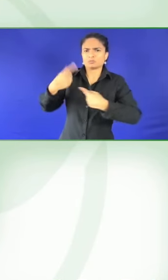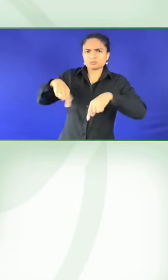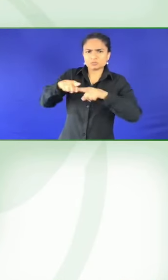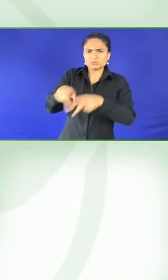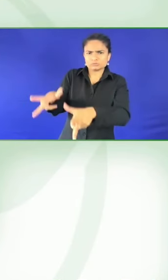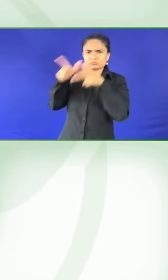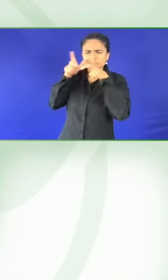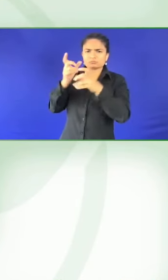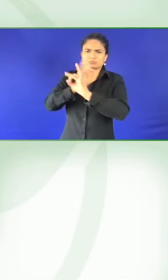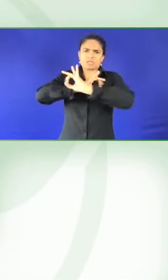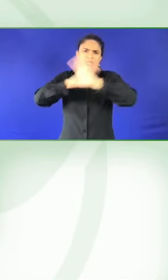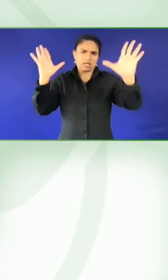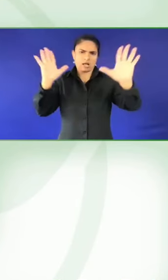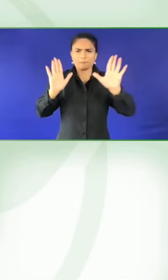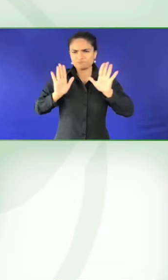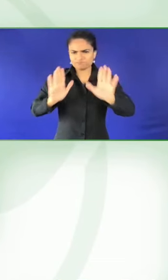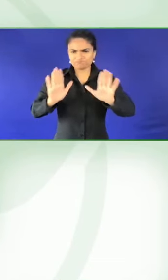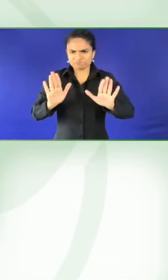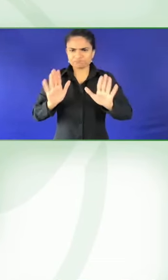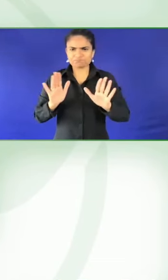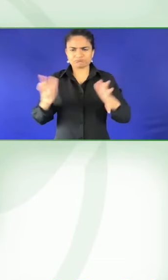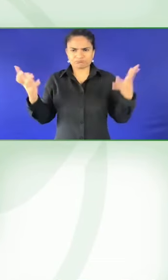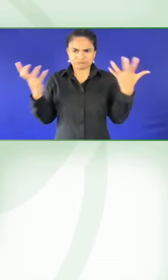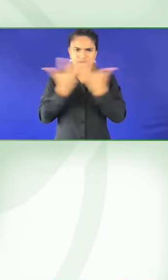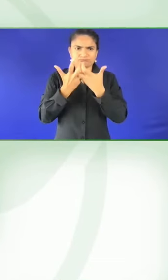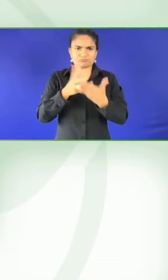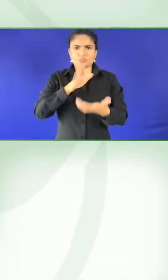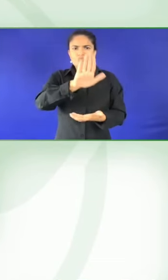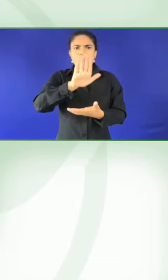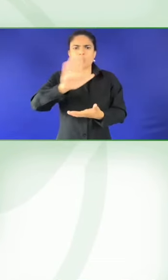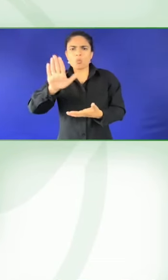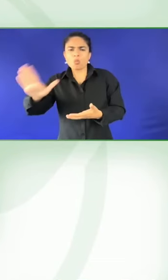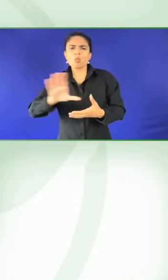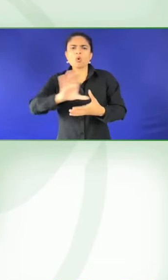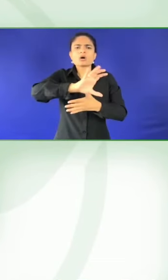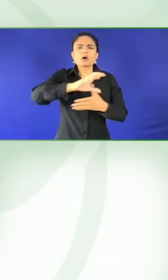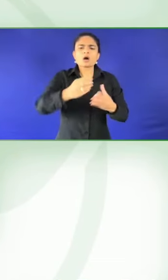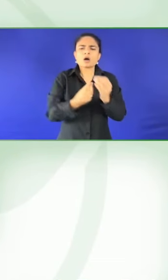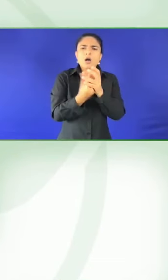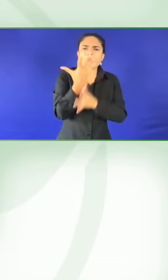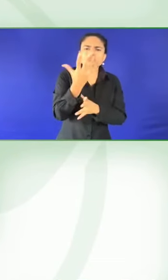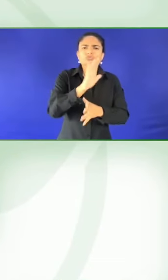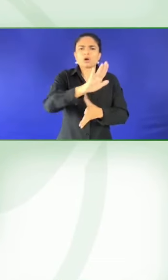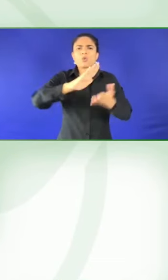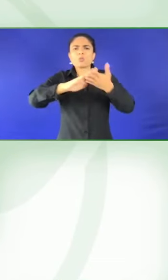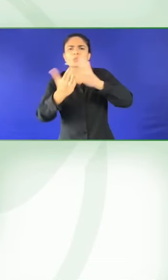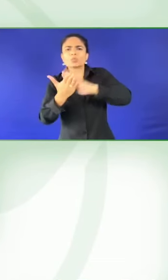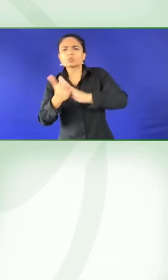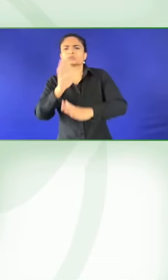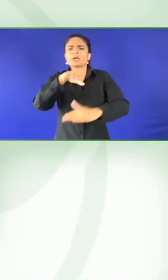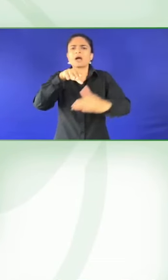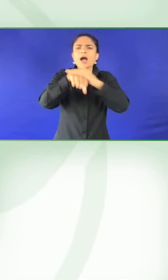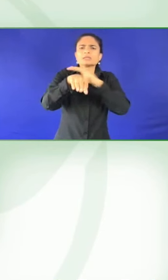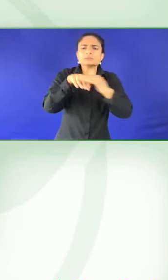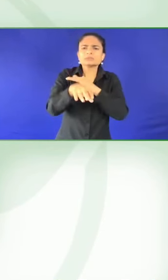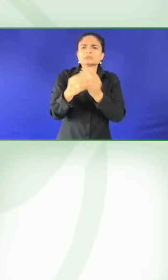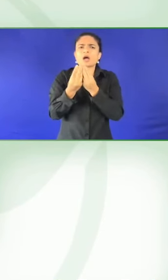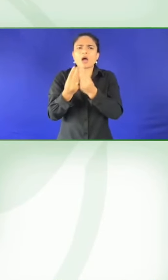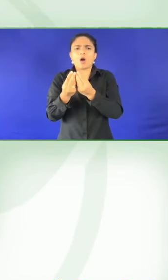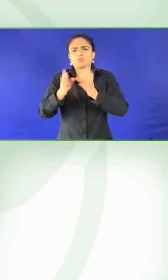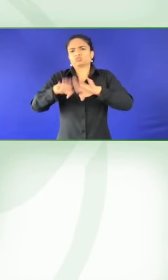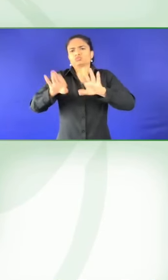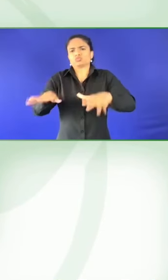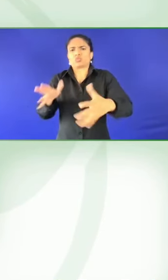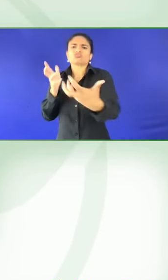narrator plays an incredibly important role in every story. Yeah. When we think of Dickens or Shakespeare, you know,